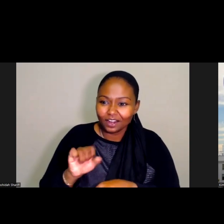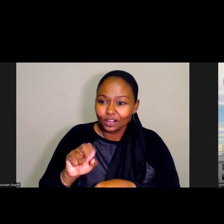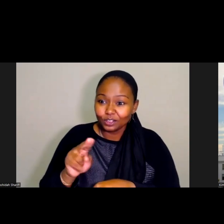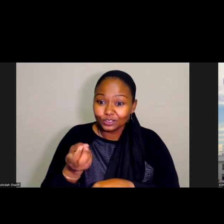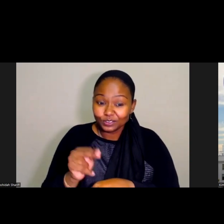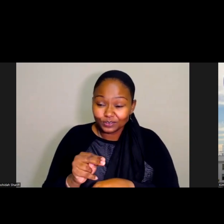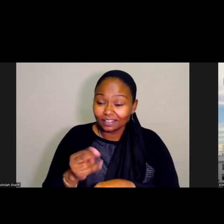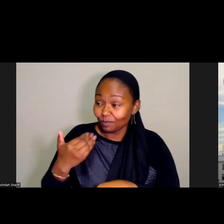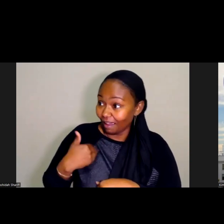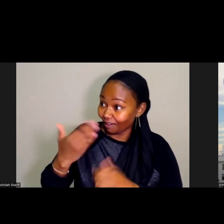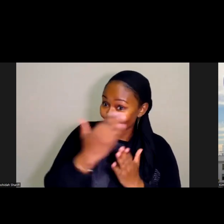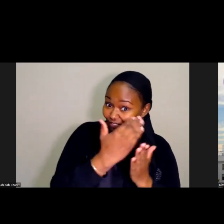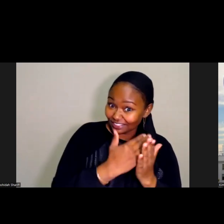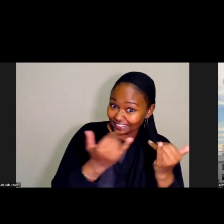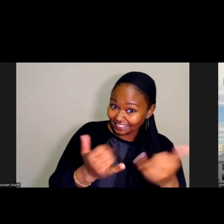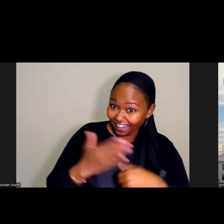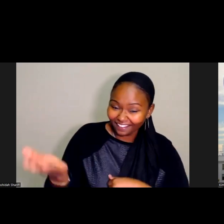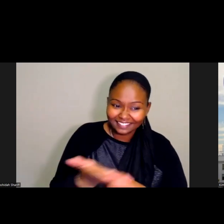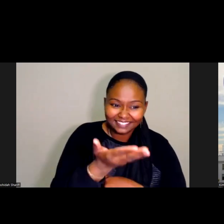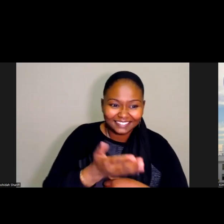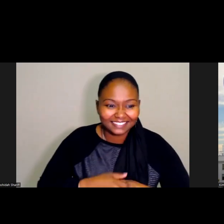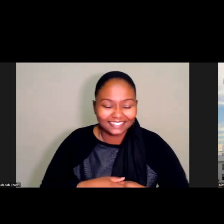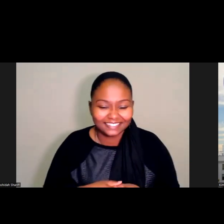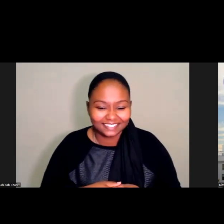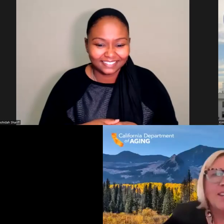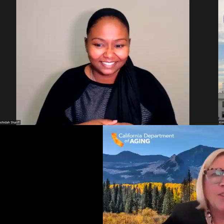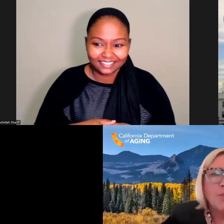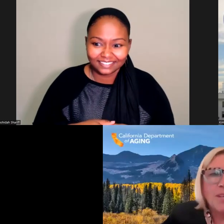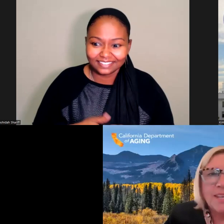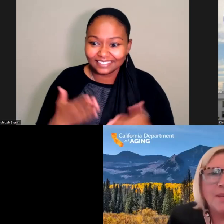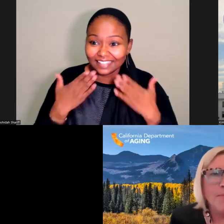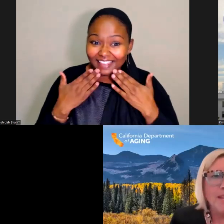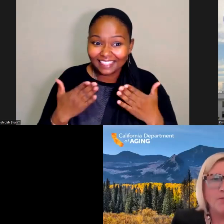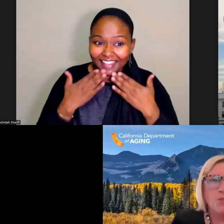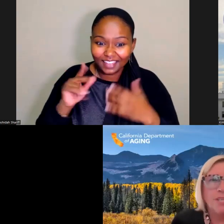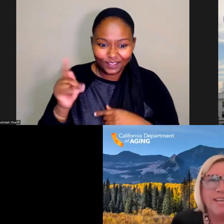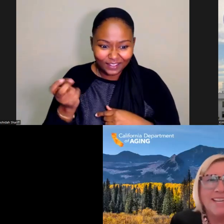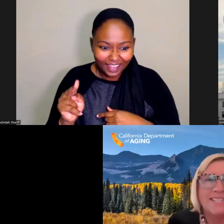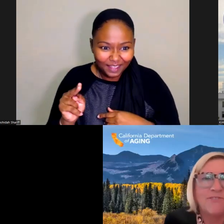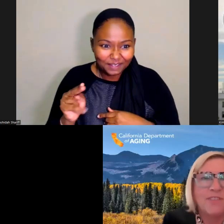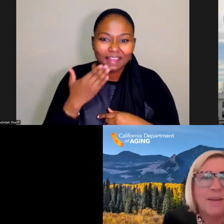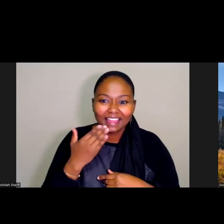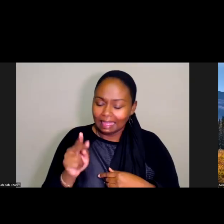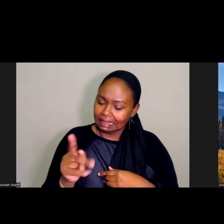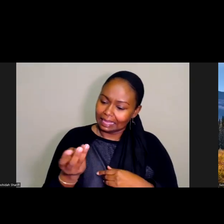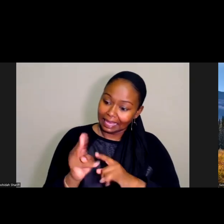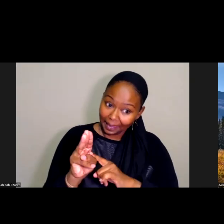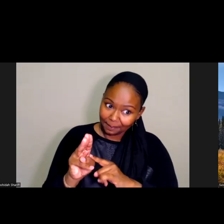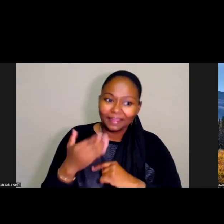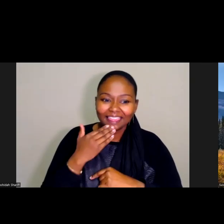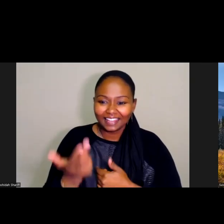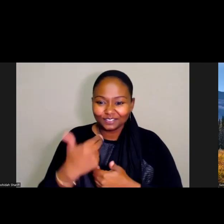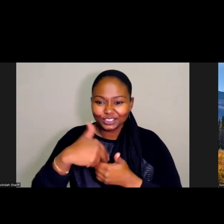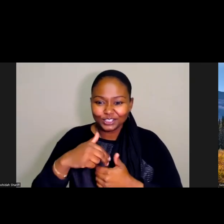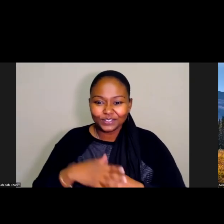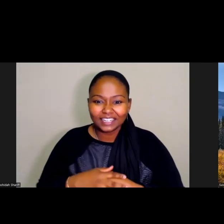great agenda you've got lined up. Thanks so much. Thank you, Kim. Thanks for joining us and for the update and we join,